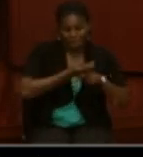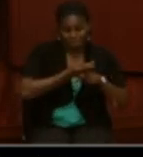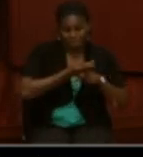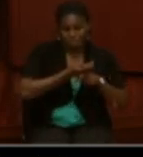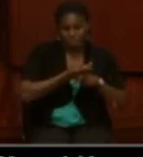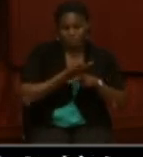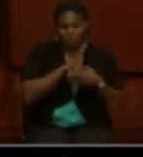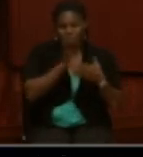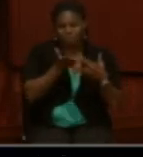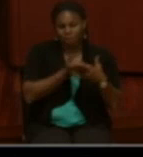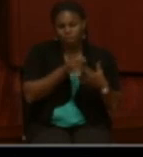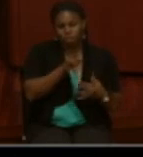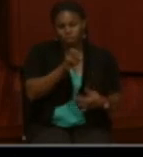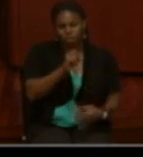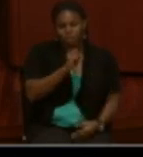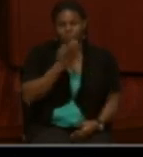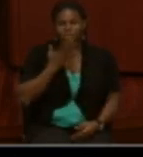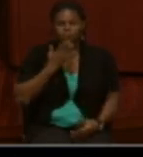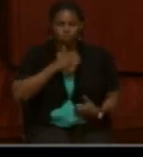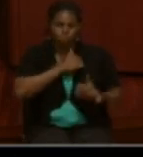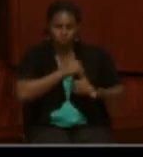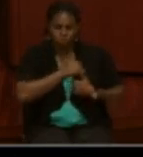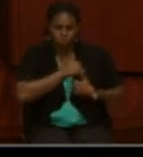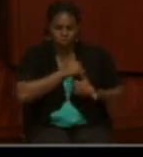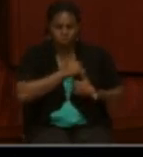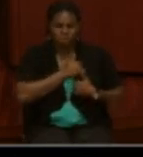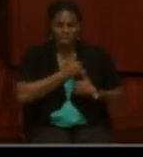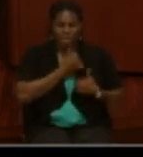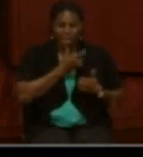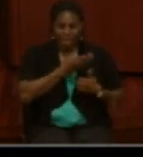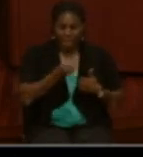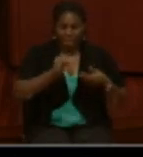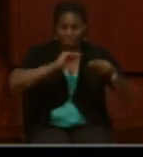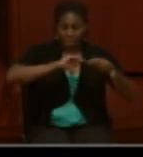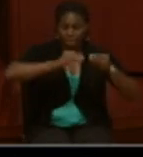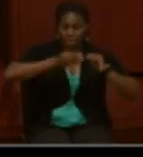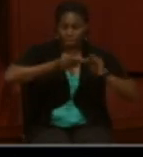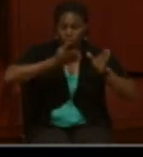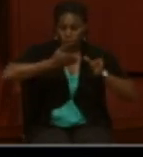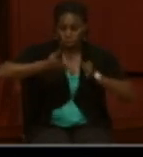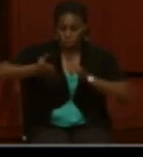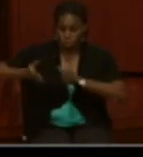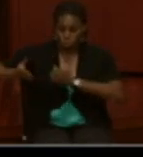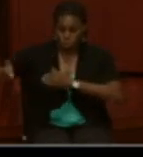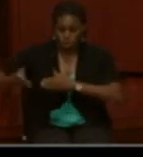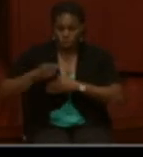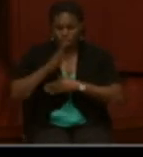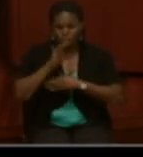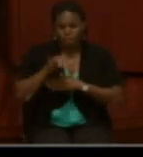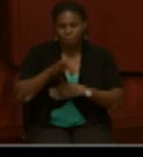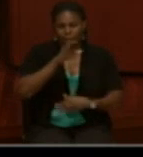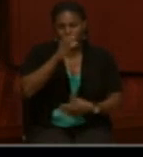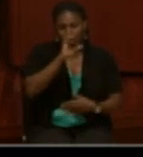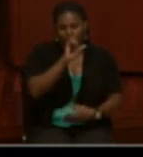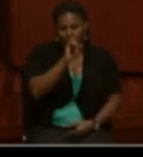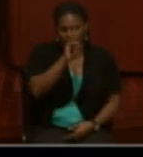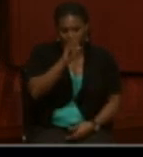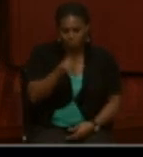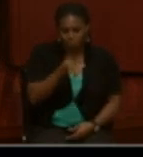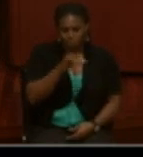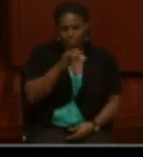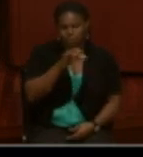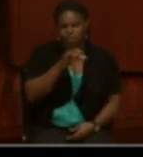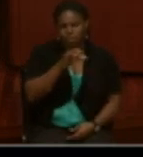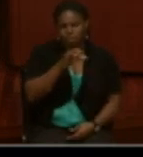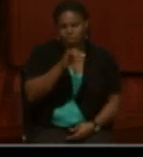filed under U.S. colored troops. Then in numerical order by cavalry, artillery, or infantry.